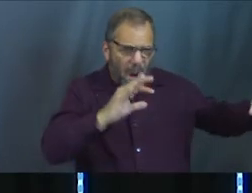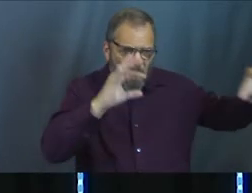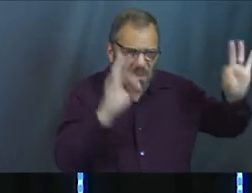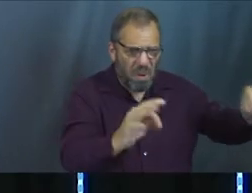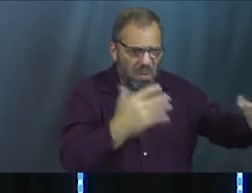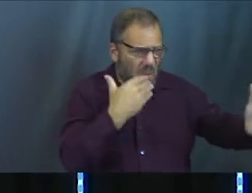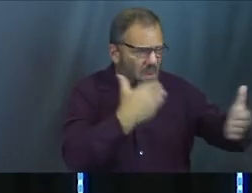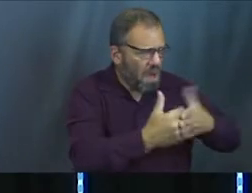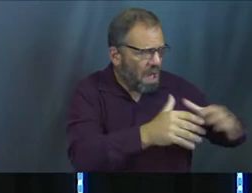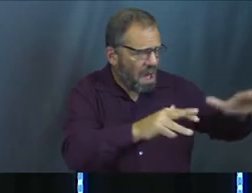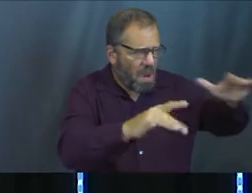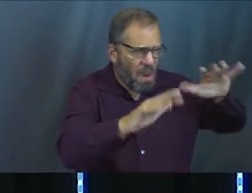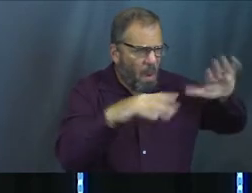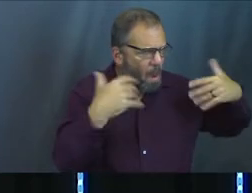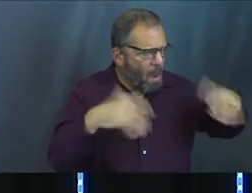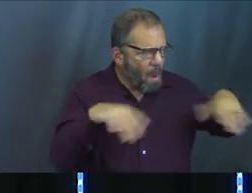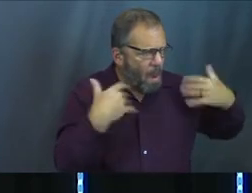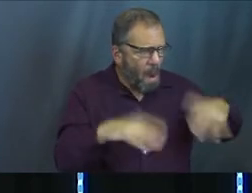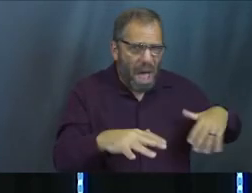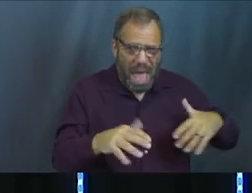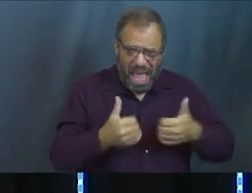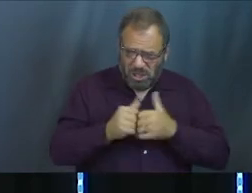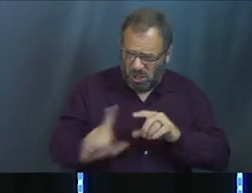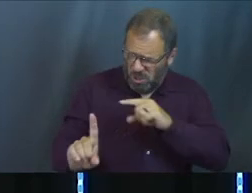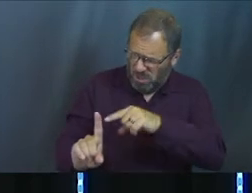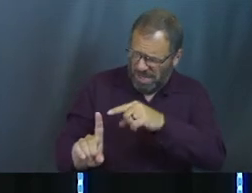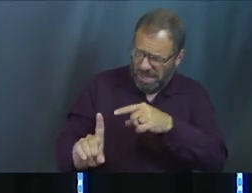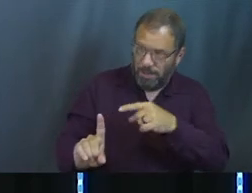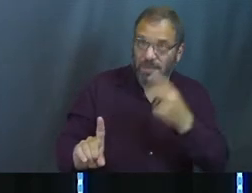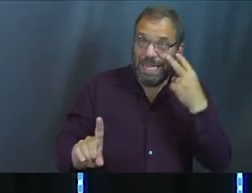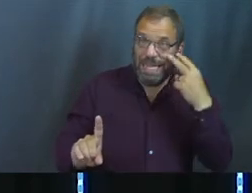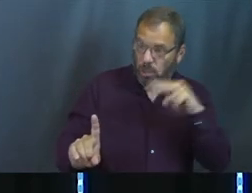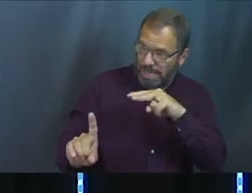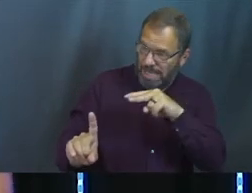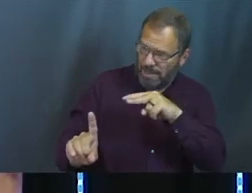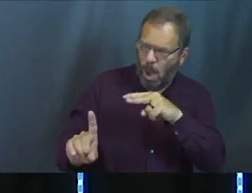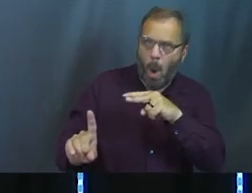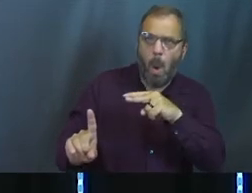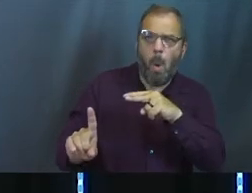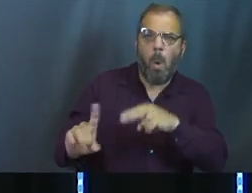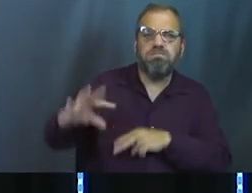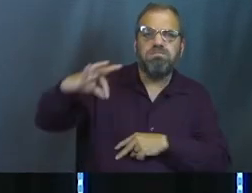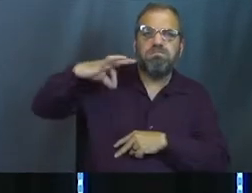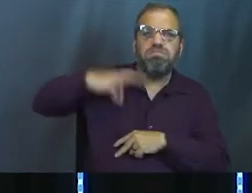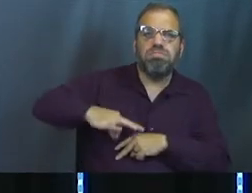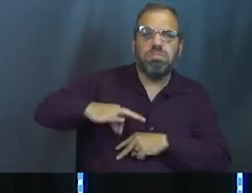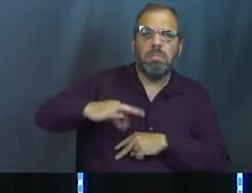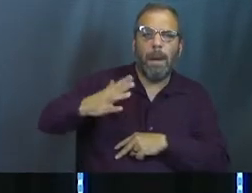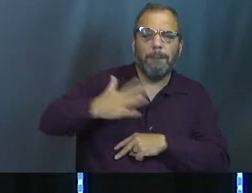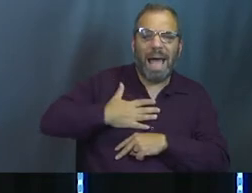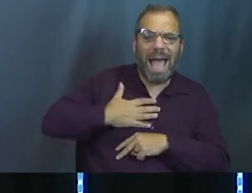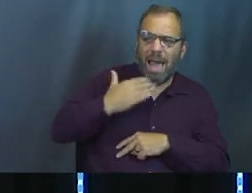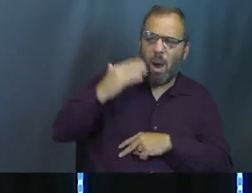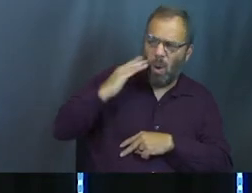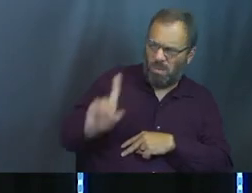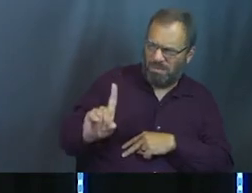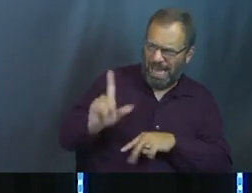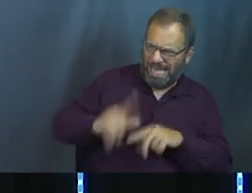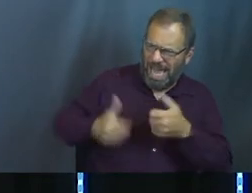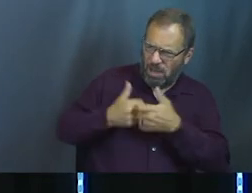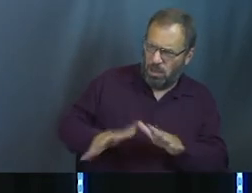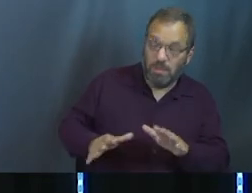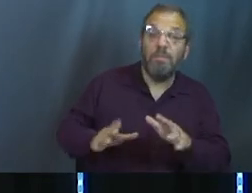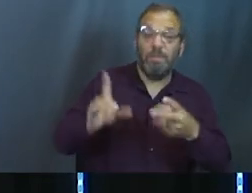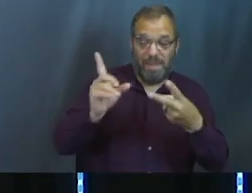well. It would be a shame to lose this guy. Like, he sees Joseph as a major asset for his house. You know what I'm saying? He's like, I can't lose this guy.